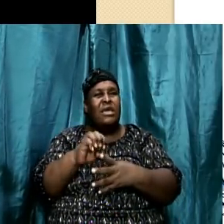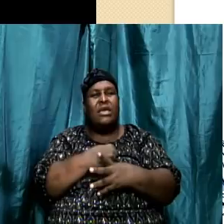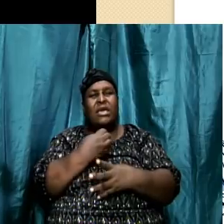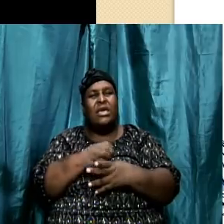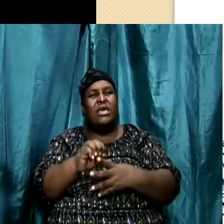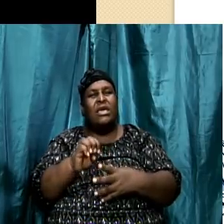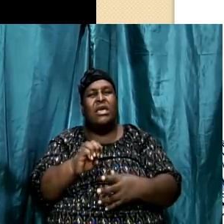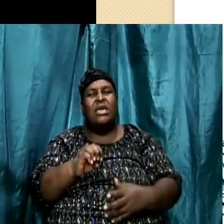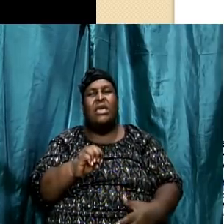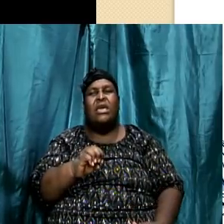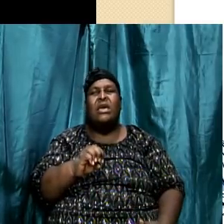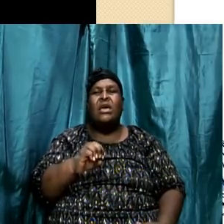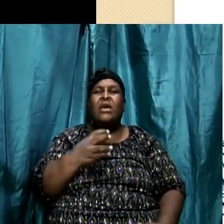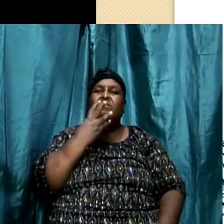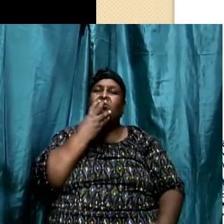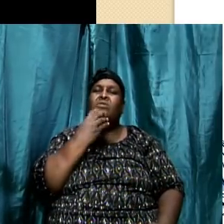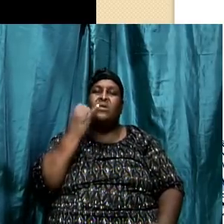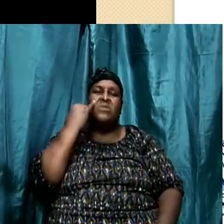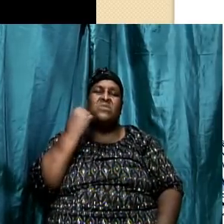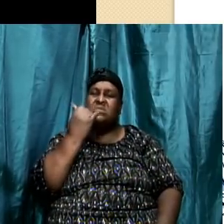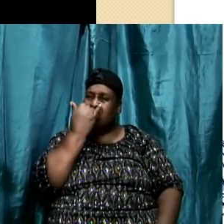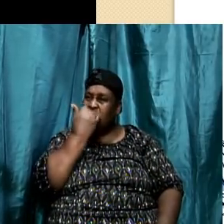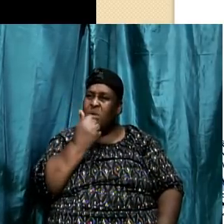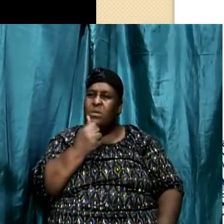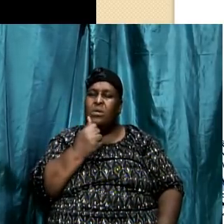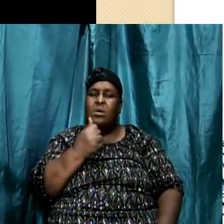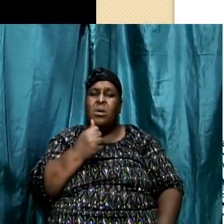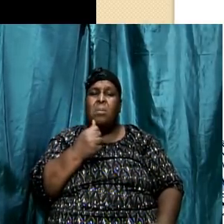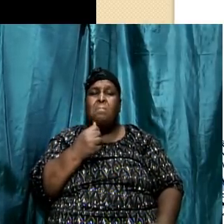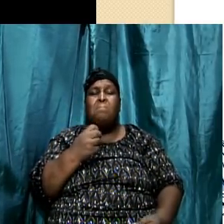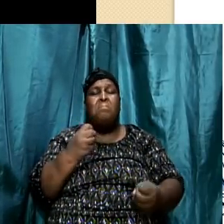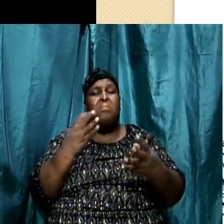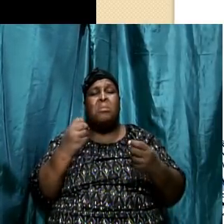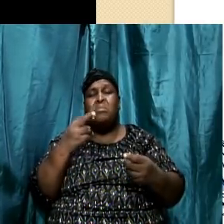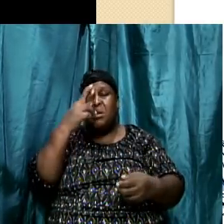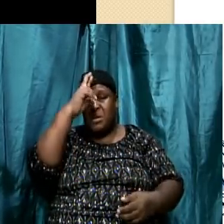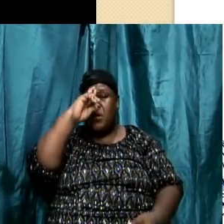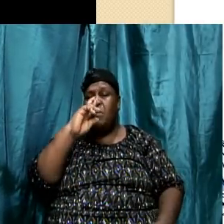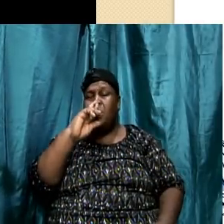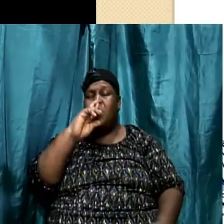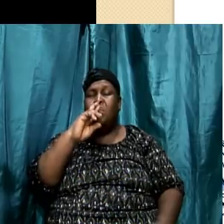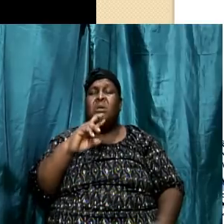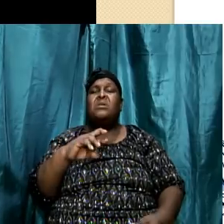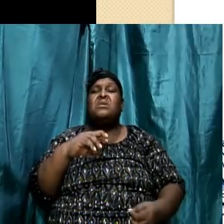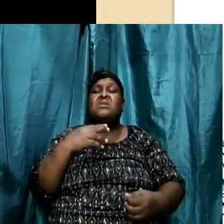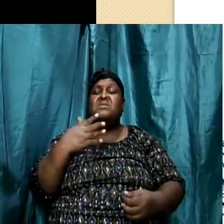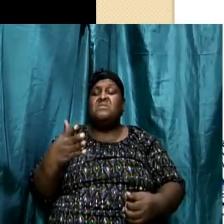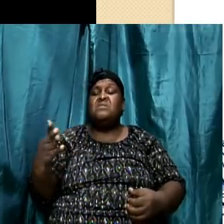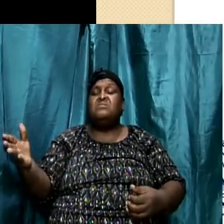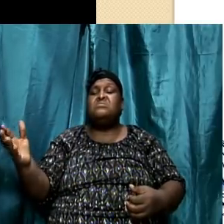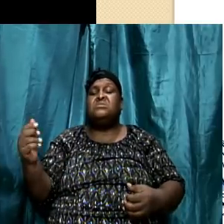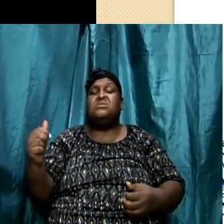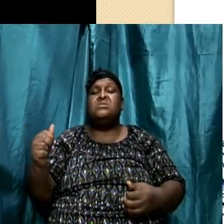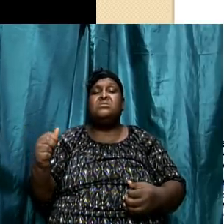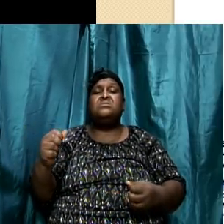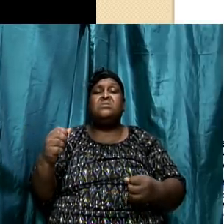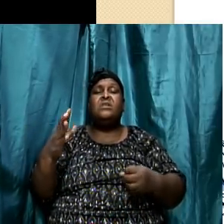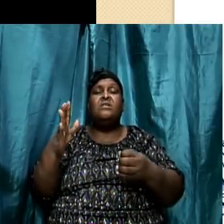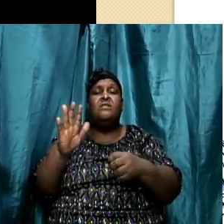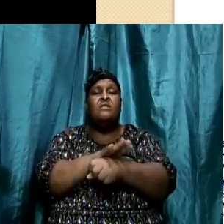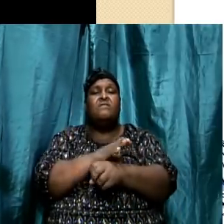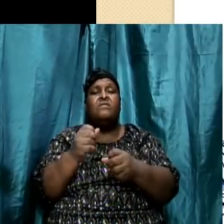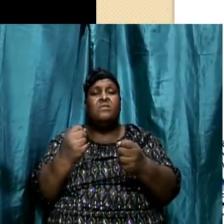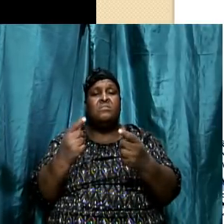Hebraic or Jewish. It was mainly Romans. These things help us to get a full understanding of when we understand who